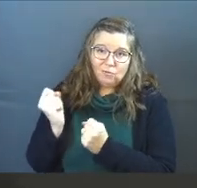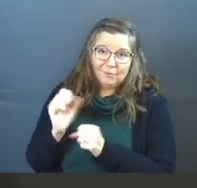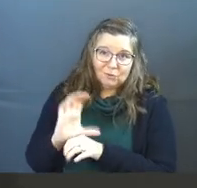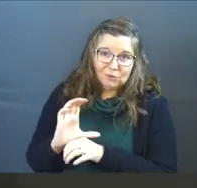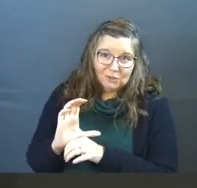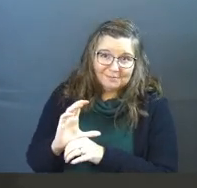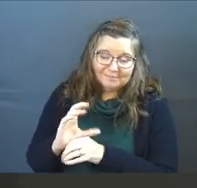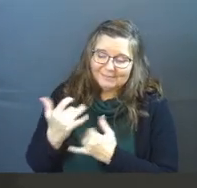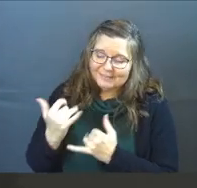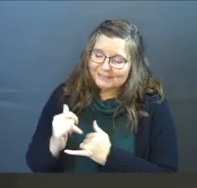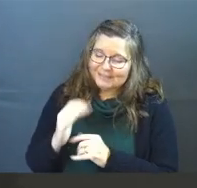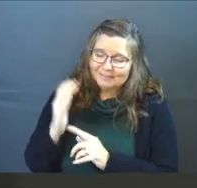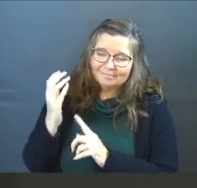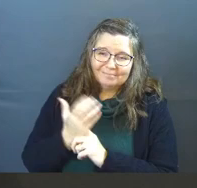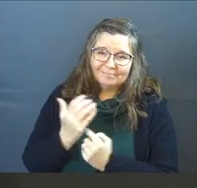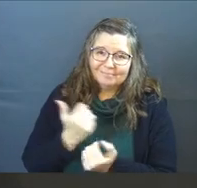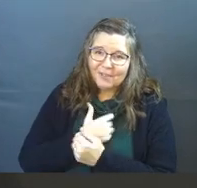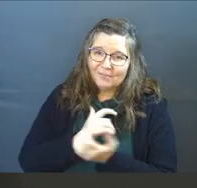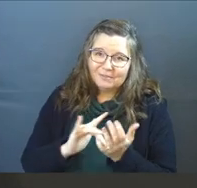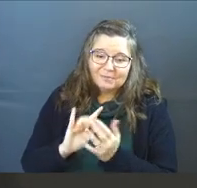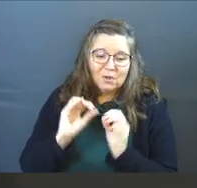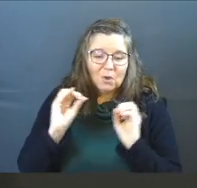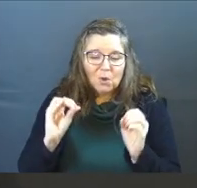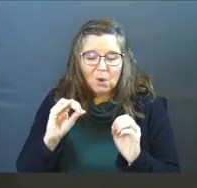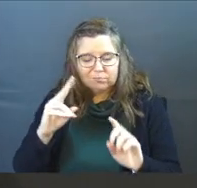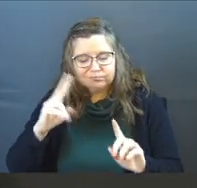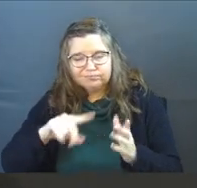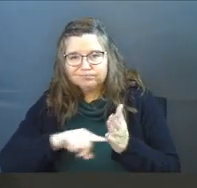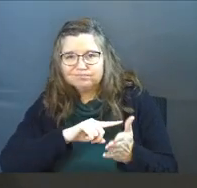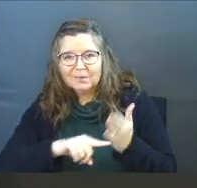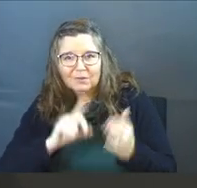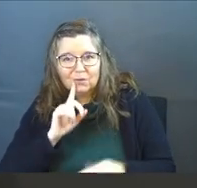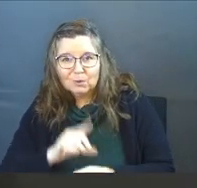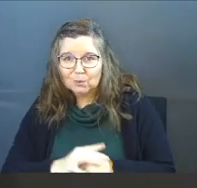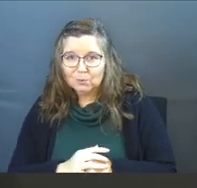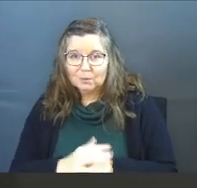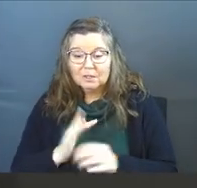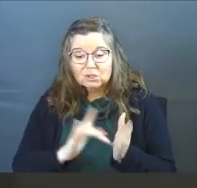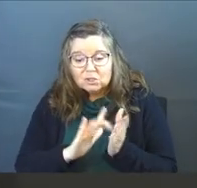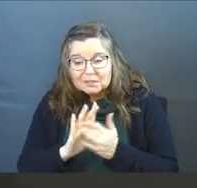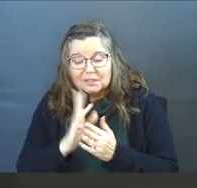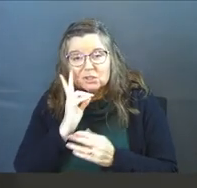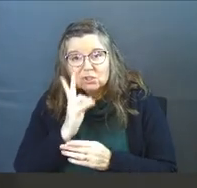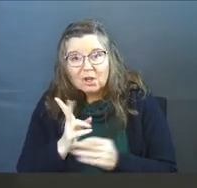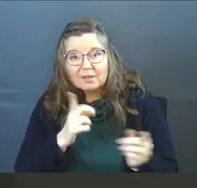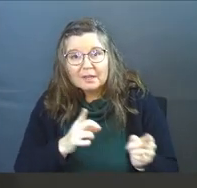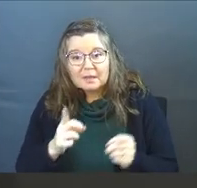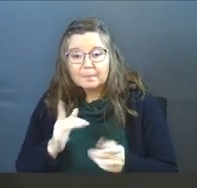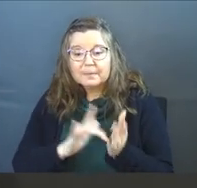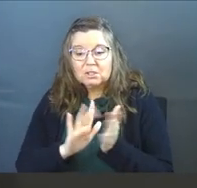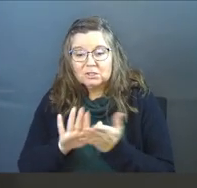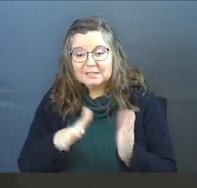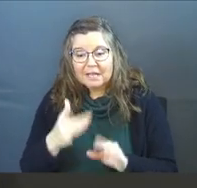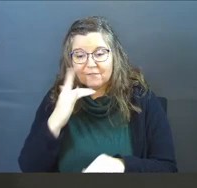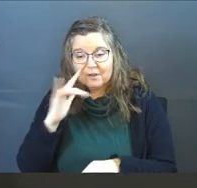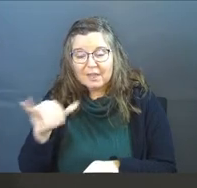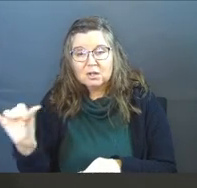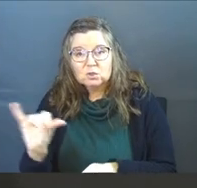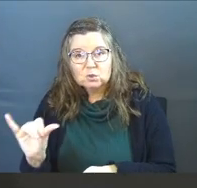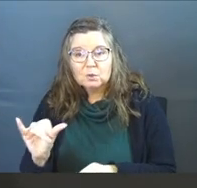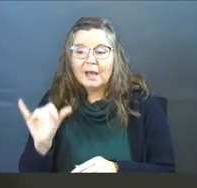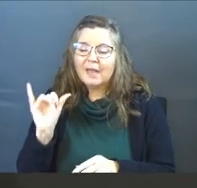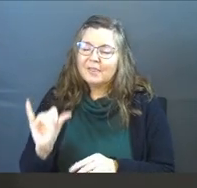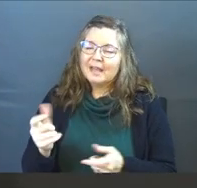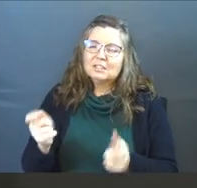right? There's no condemnation for you, because Jesus saw that coming, and Jesus died for that too,